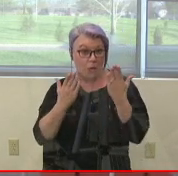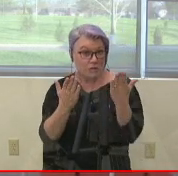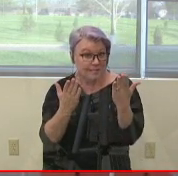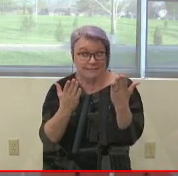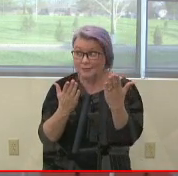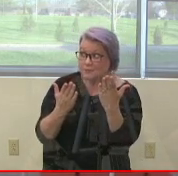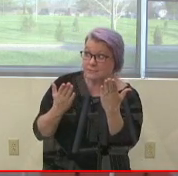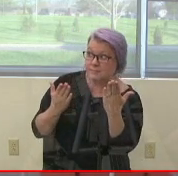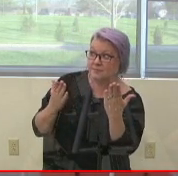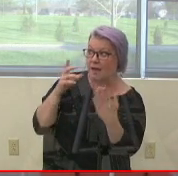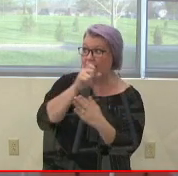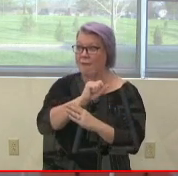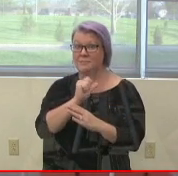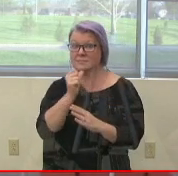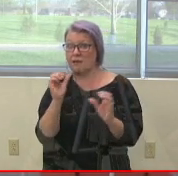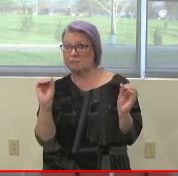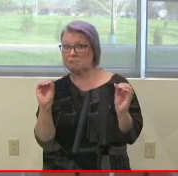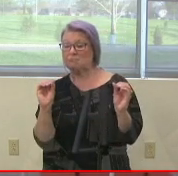I guess there was not. Okay.